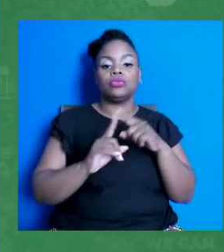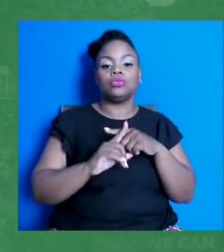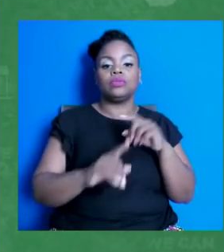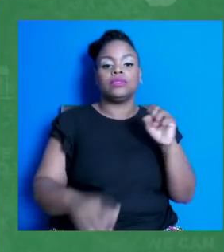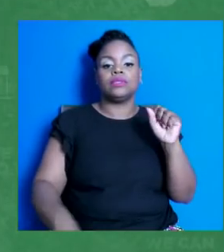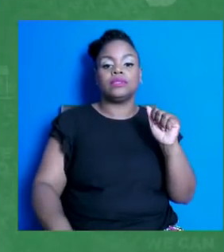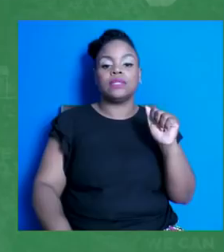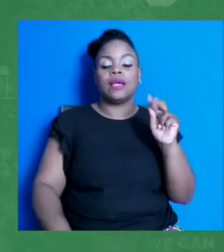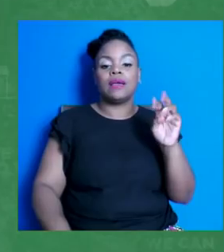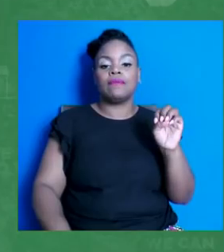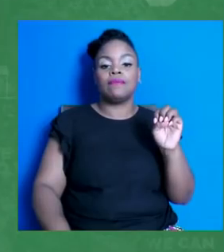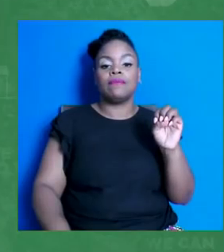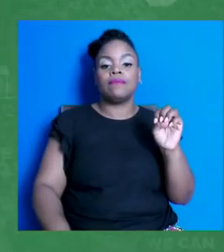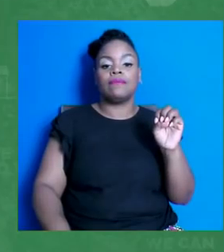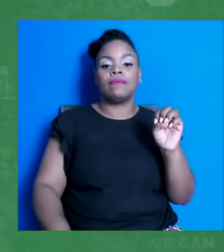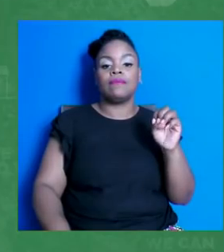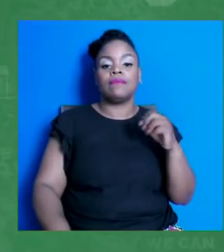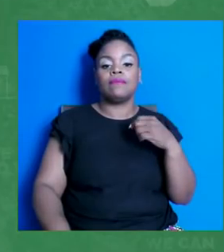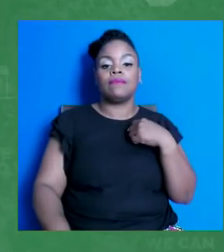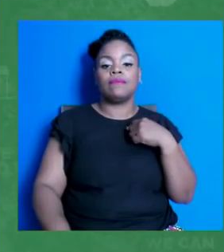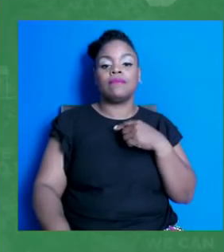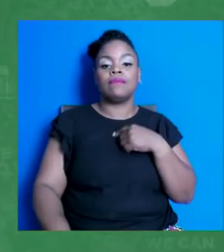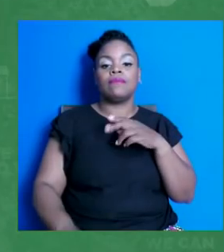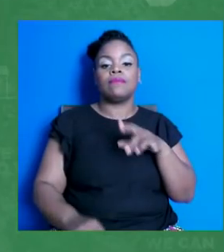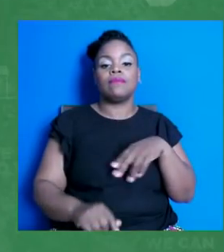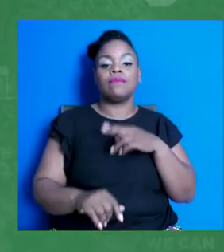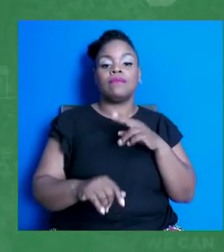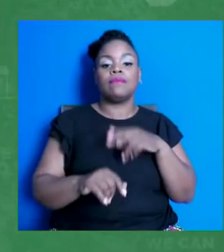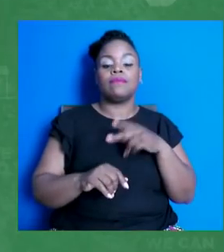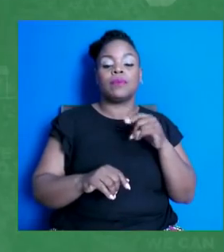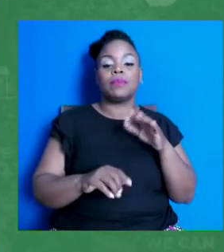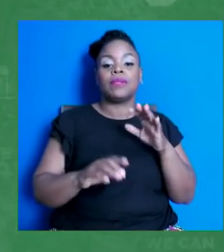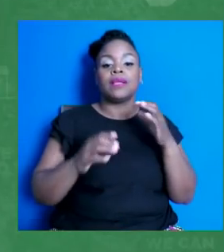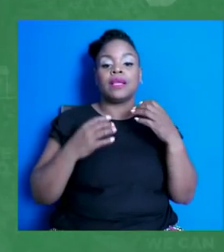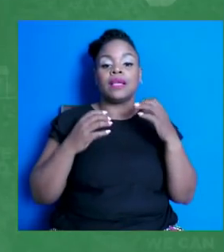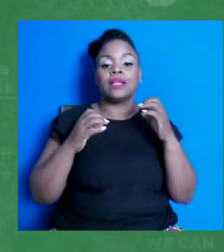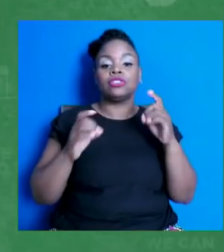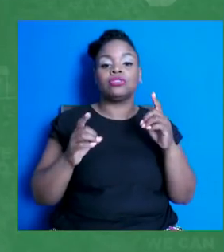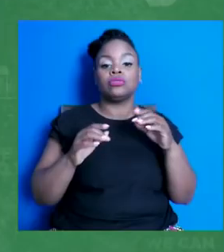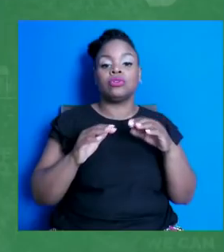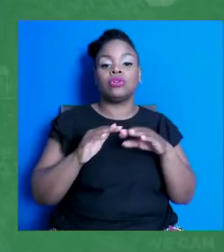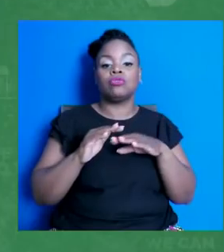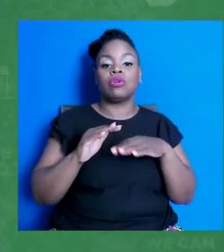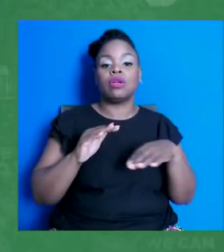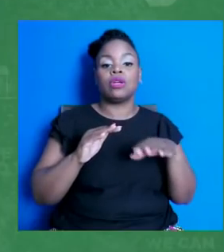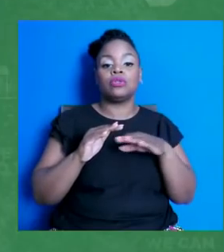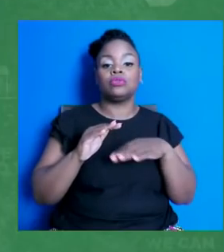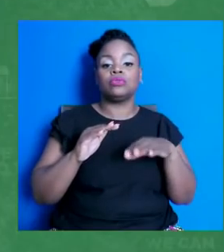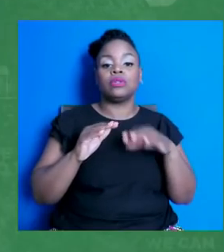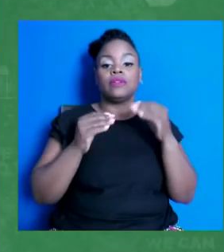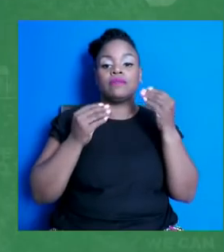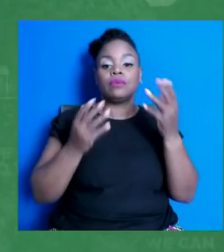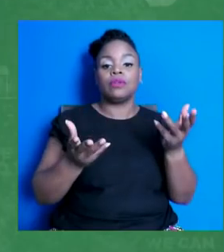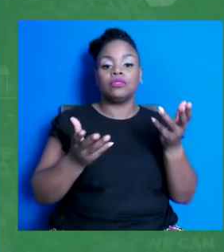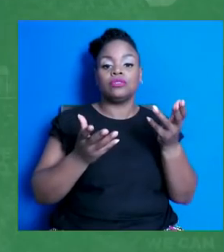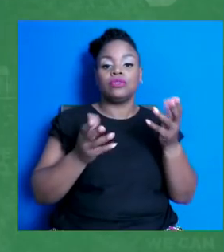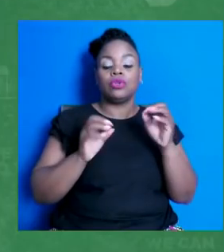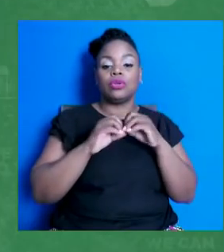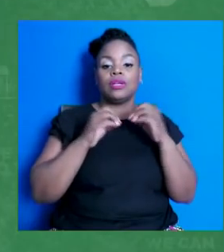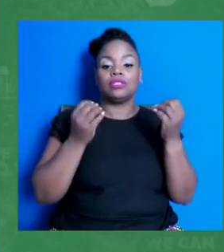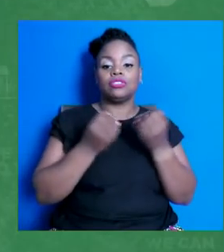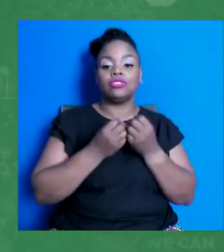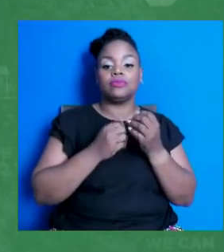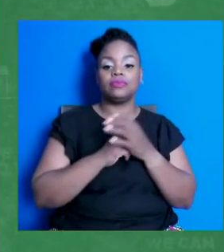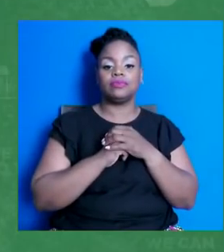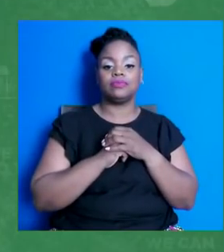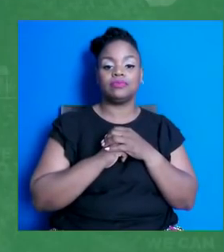We are a national public education and grassroots mobilization effort to build trust in COVID-19 vaccines and increase access